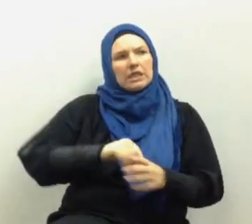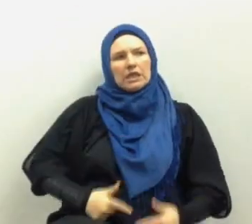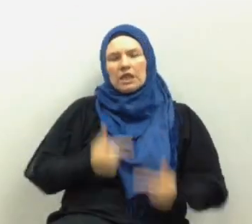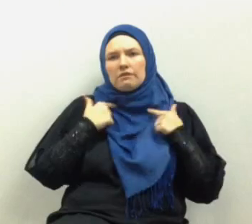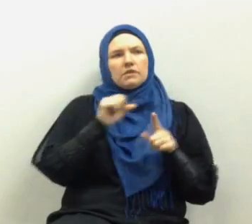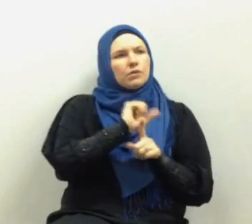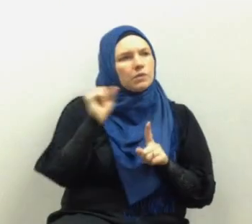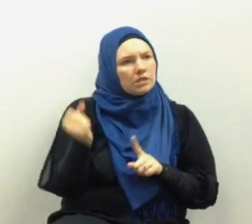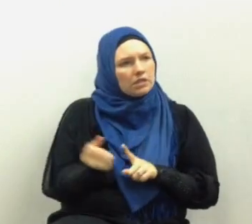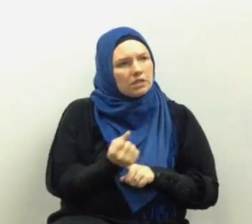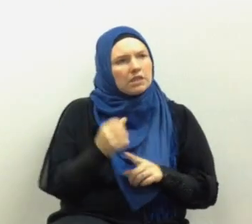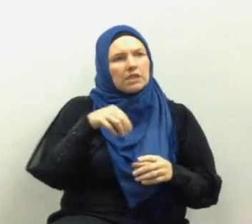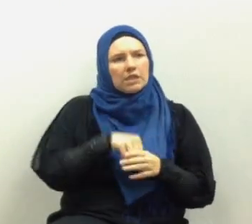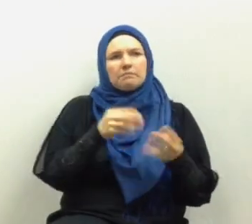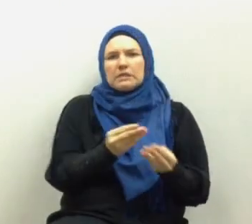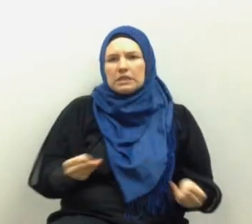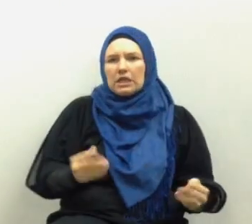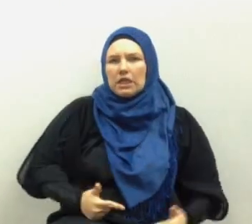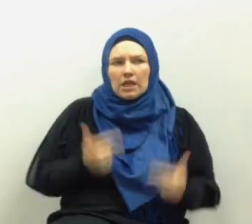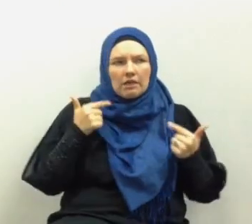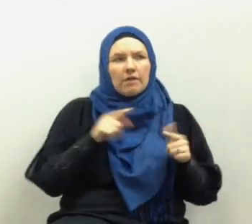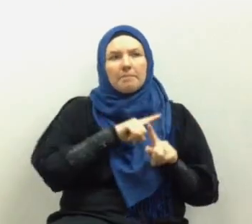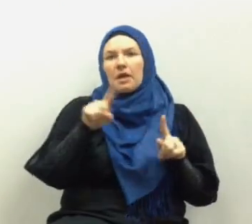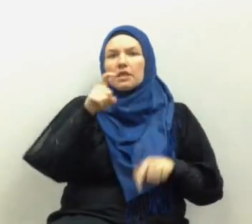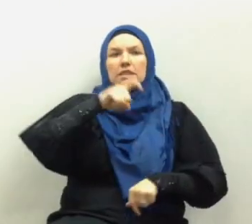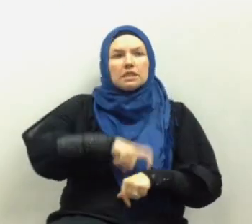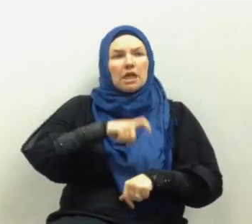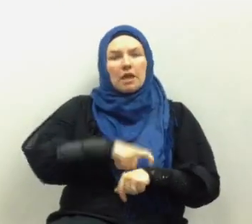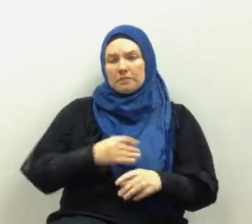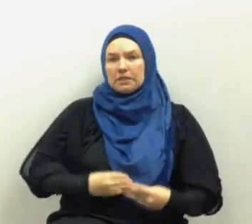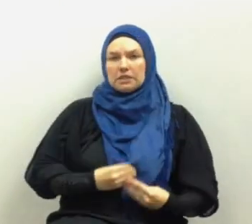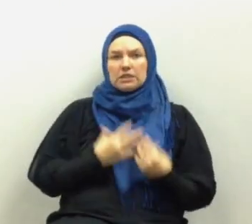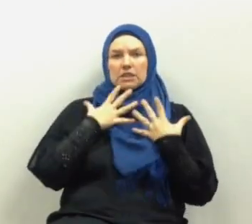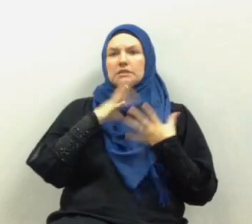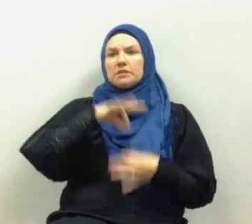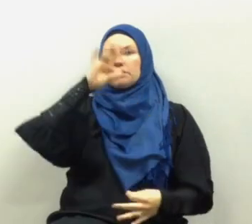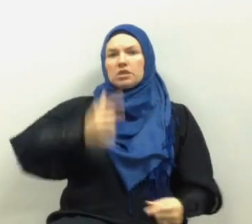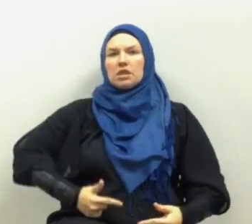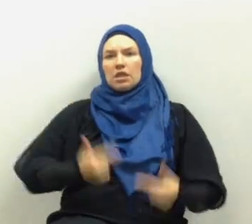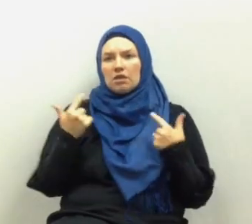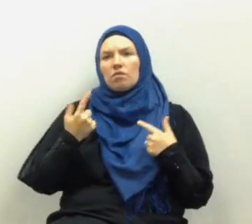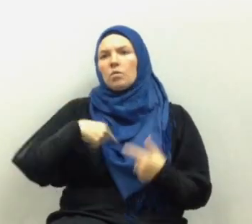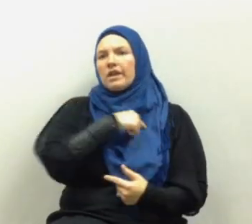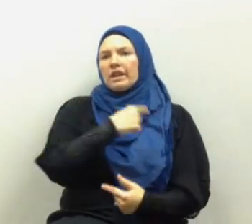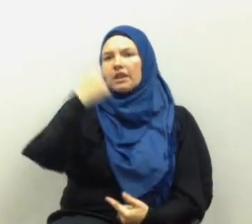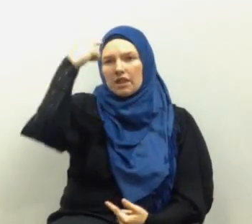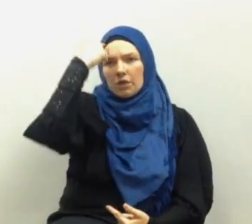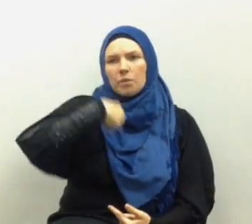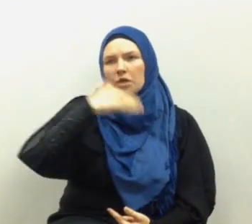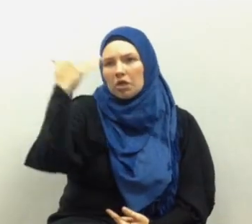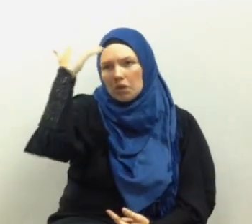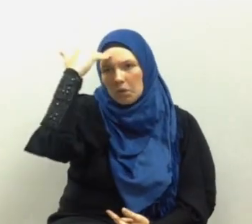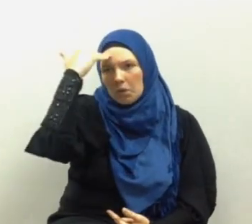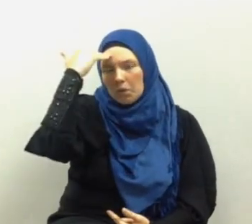life situations in material life but when it comes to our spiritual life we think we